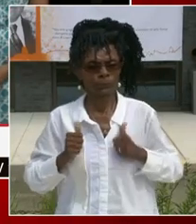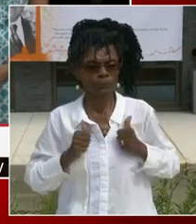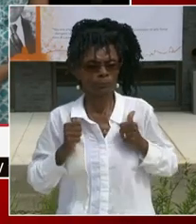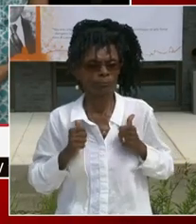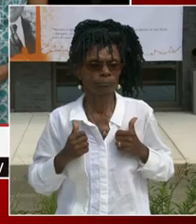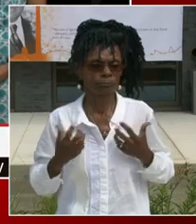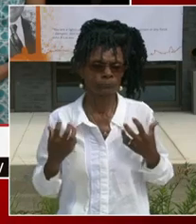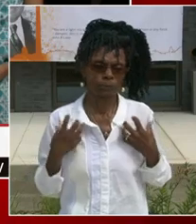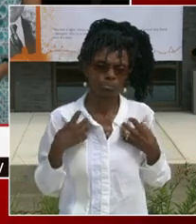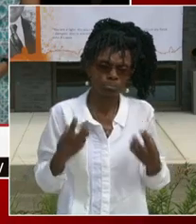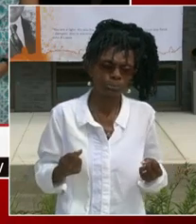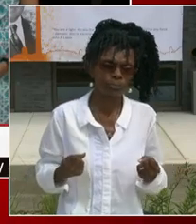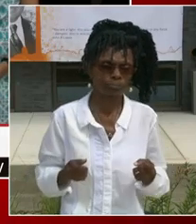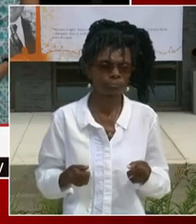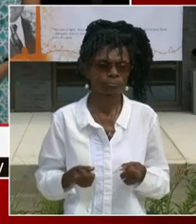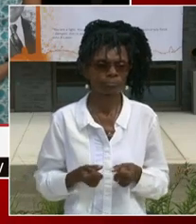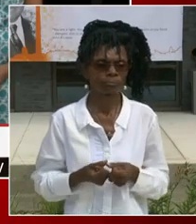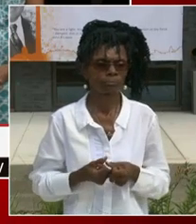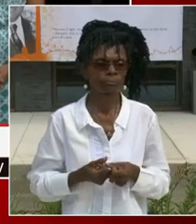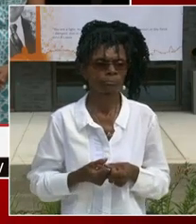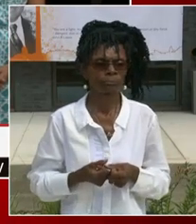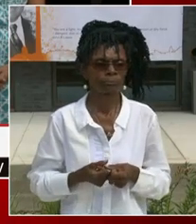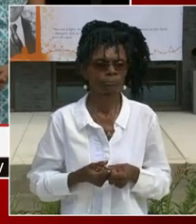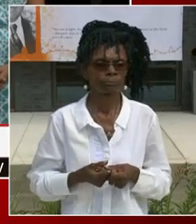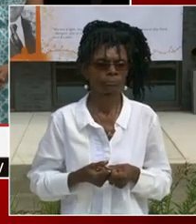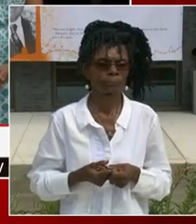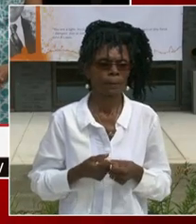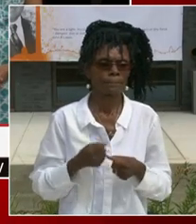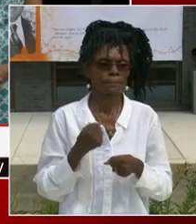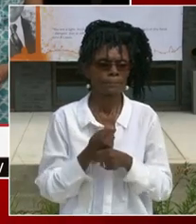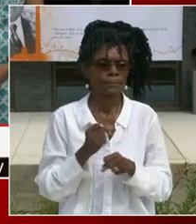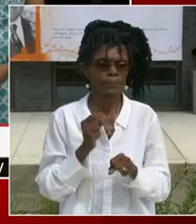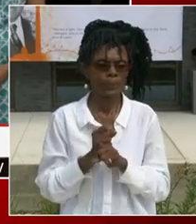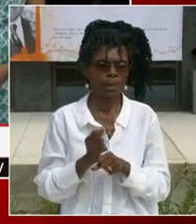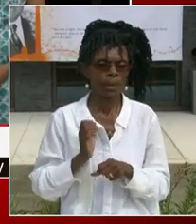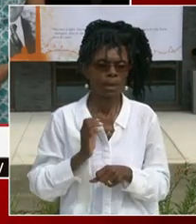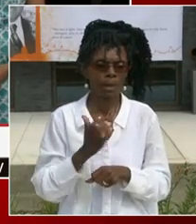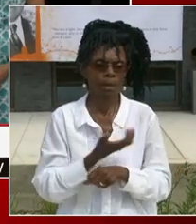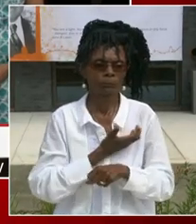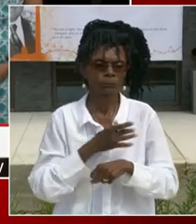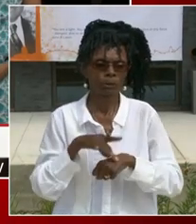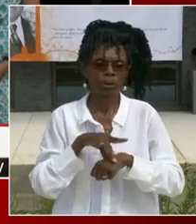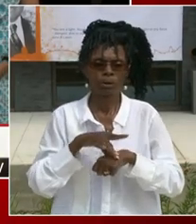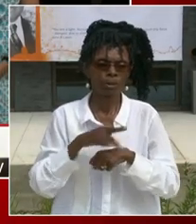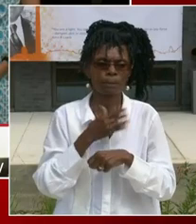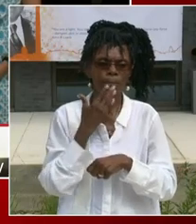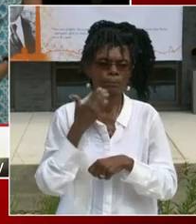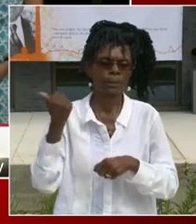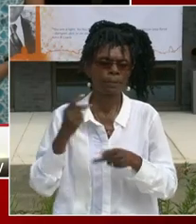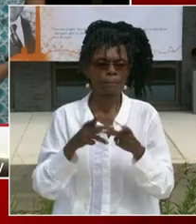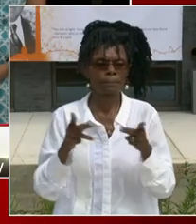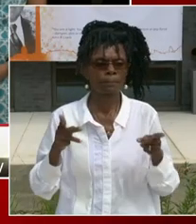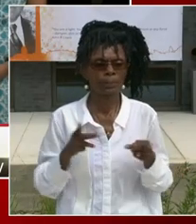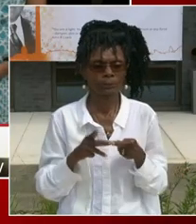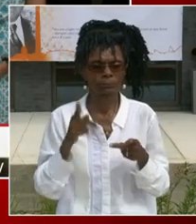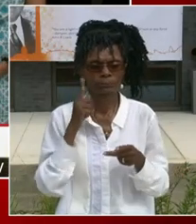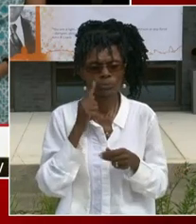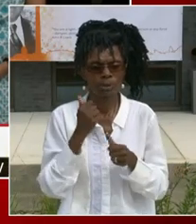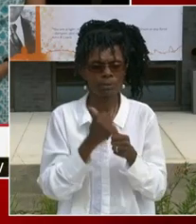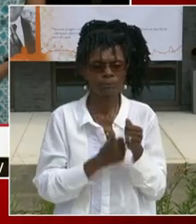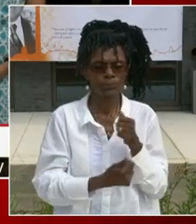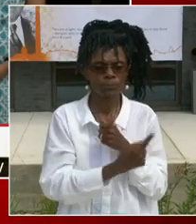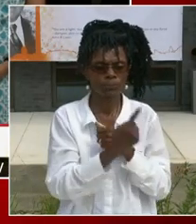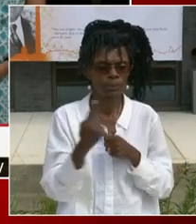bold, and courageous, to make our little planet better for all of us and those who are not born